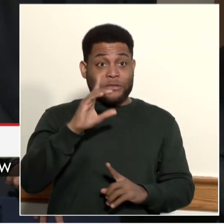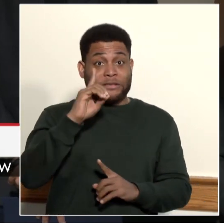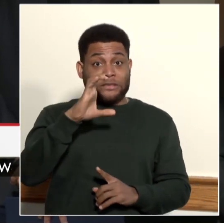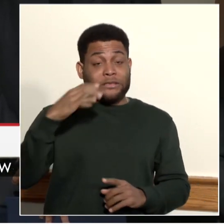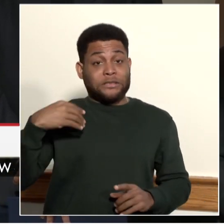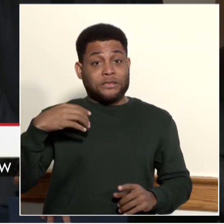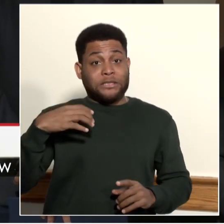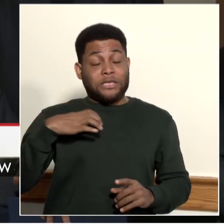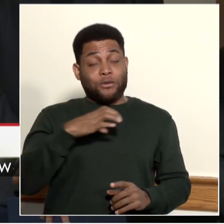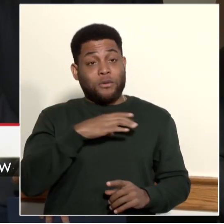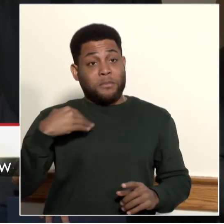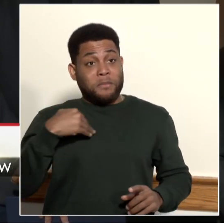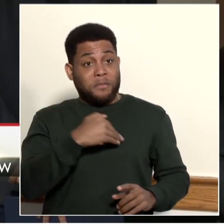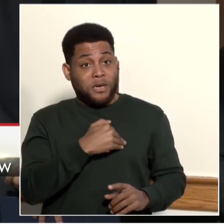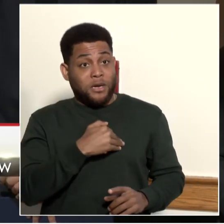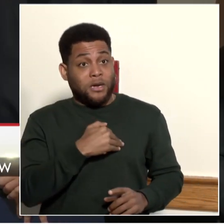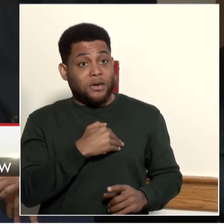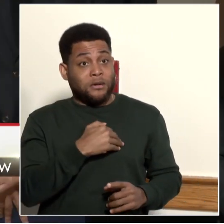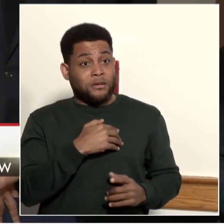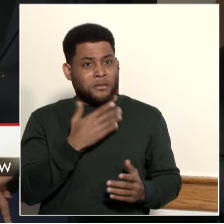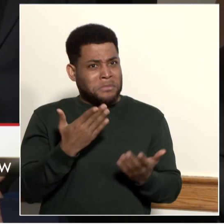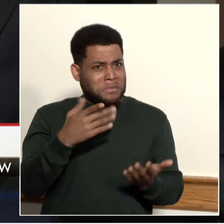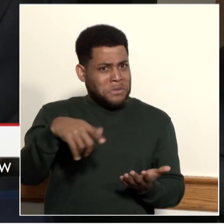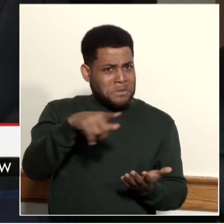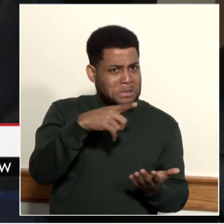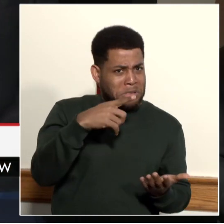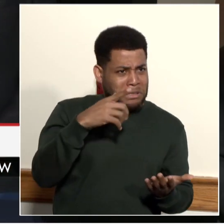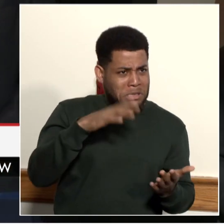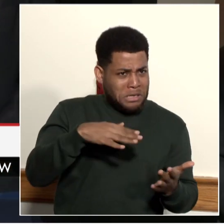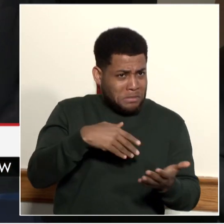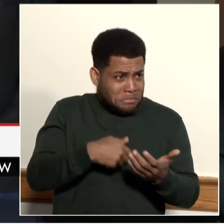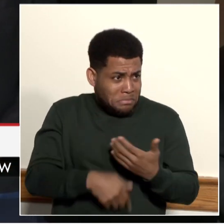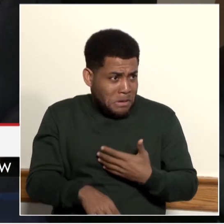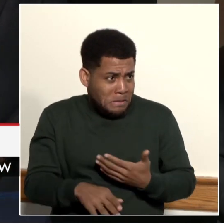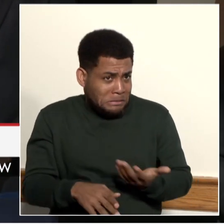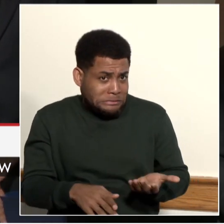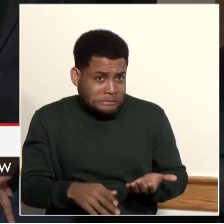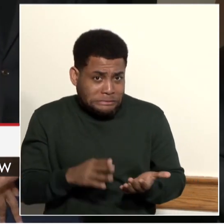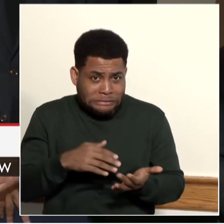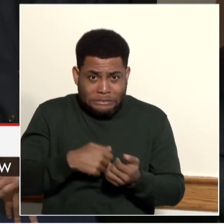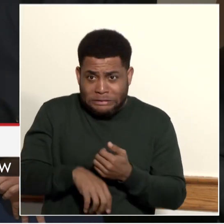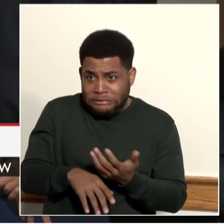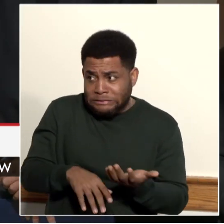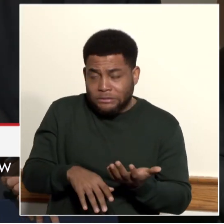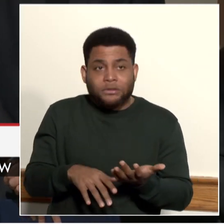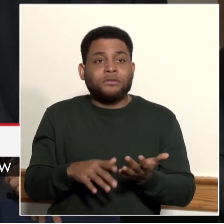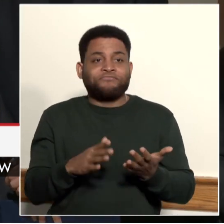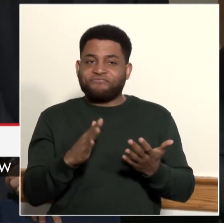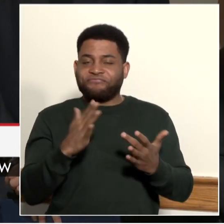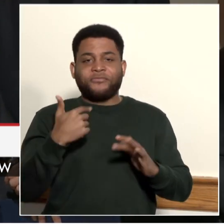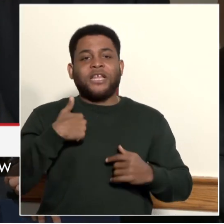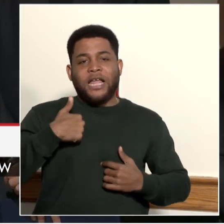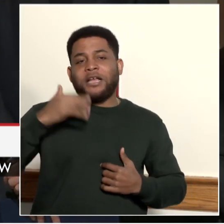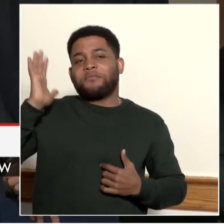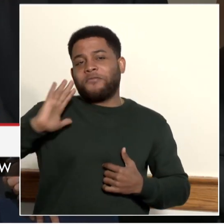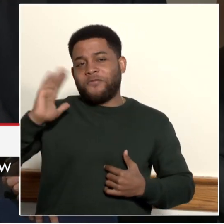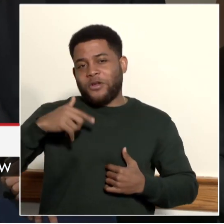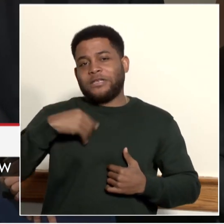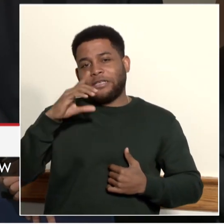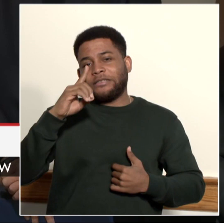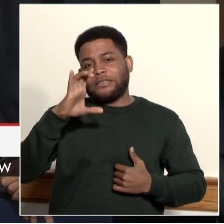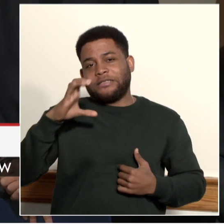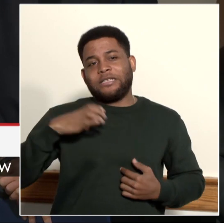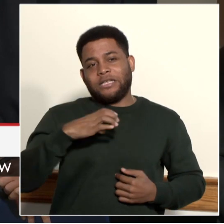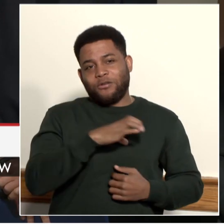then. Um, but I was the council member for this neighborhood. And at the time,